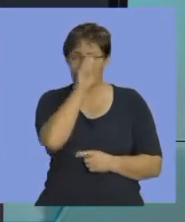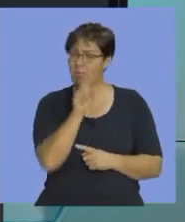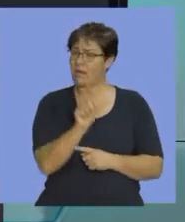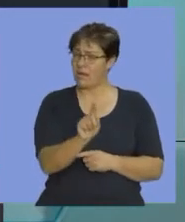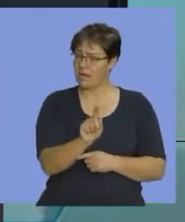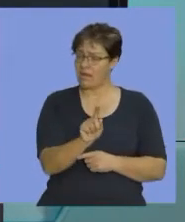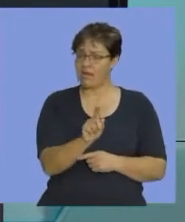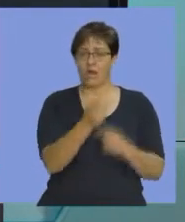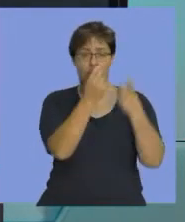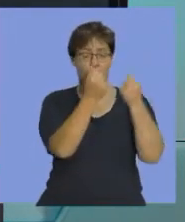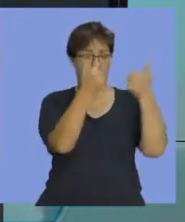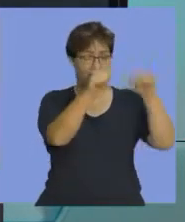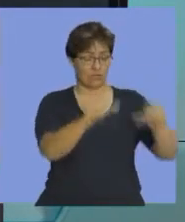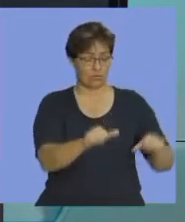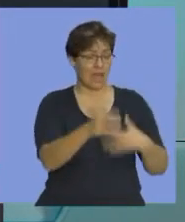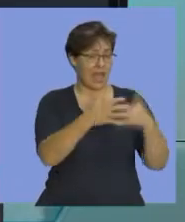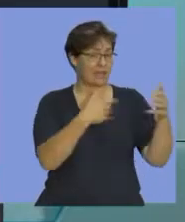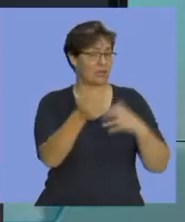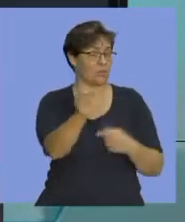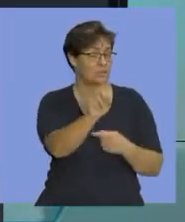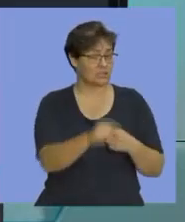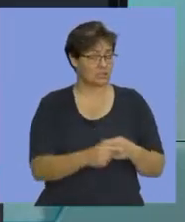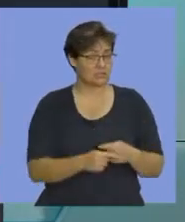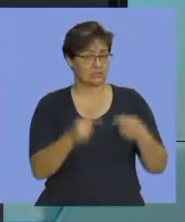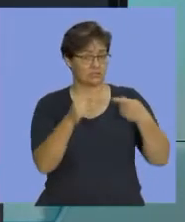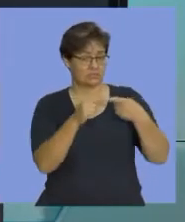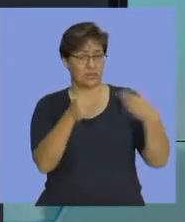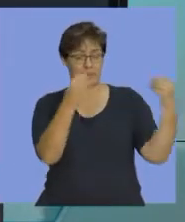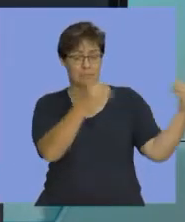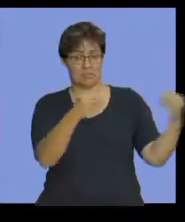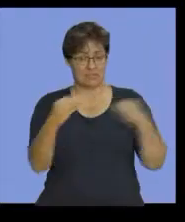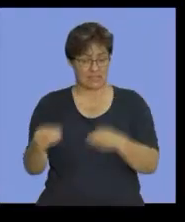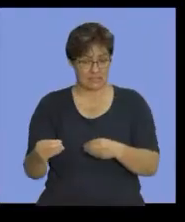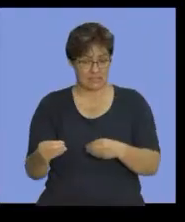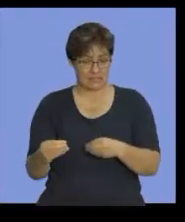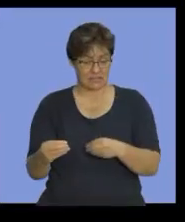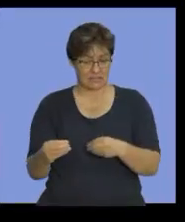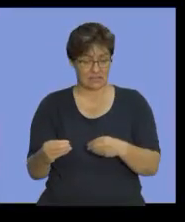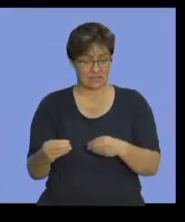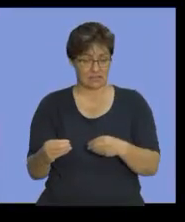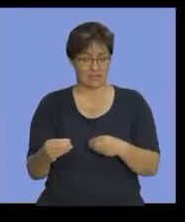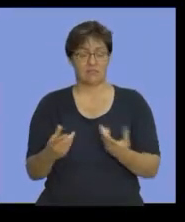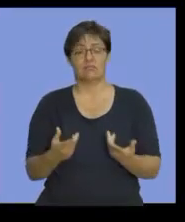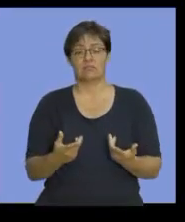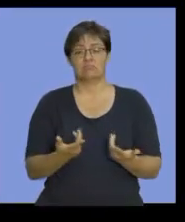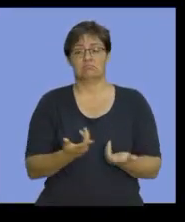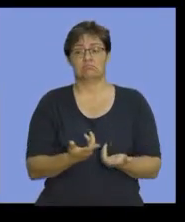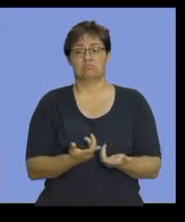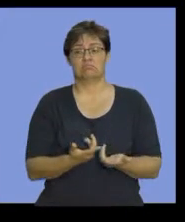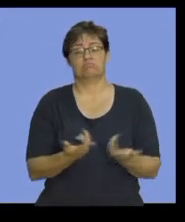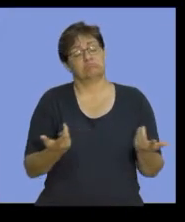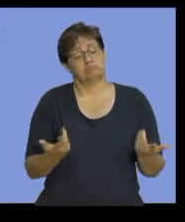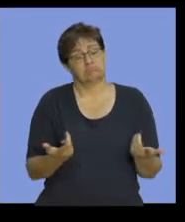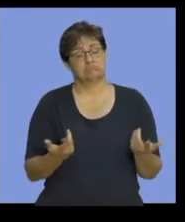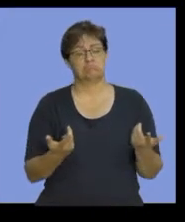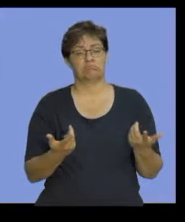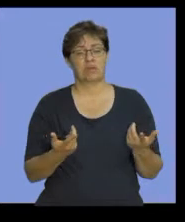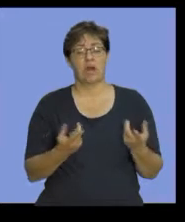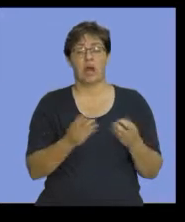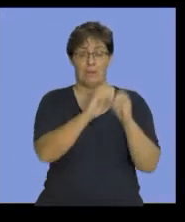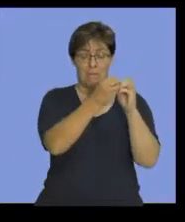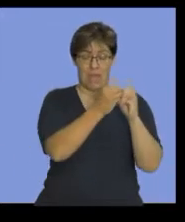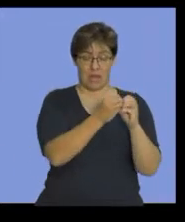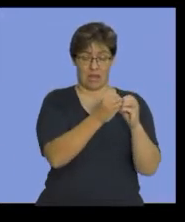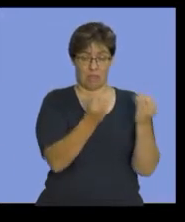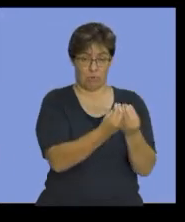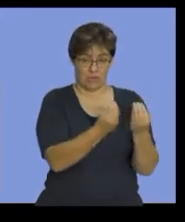cost accounting deals with businesses that do what? You have a business that makes products